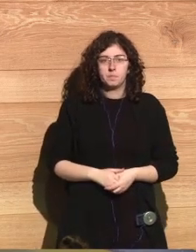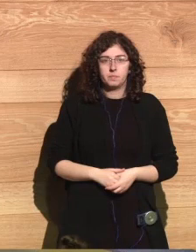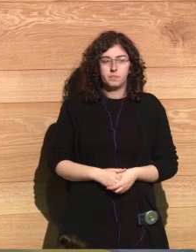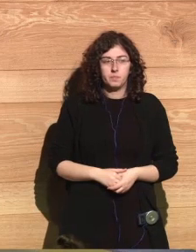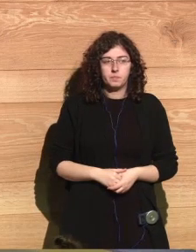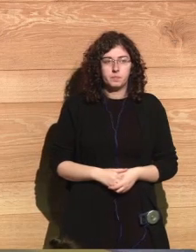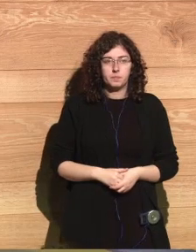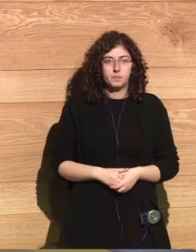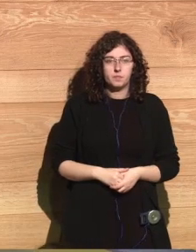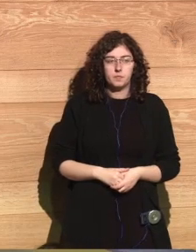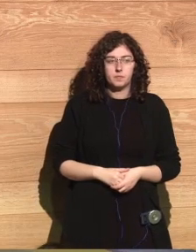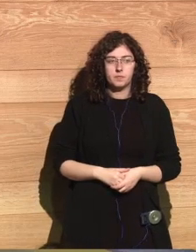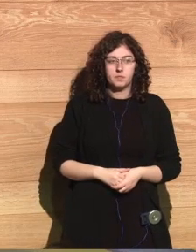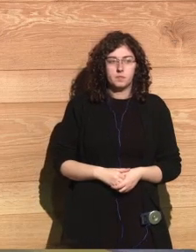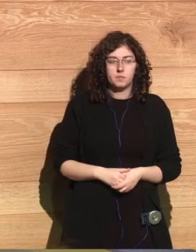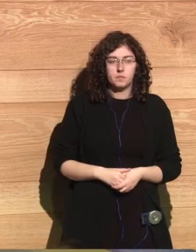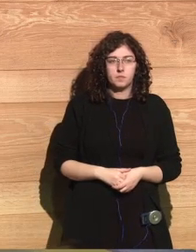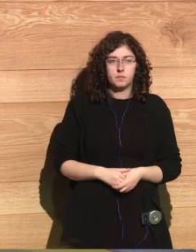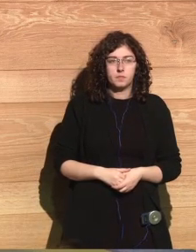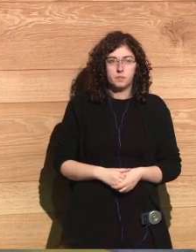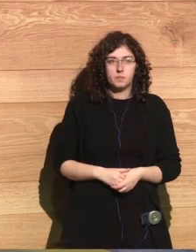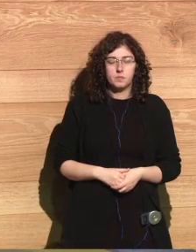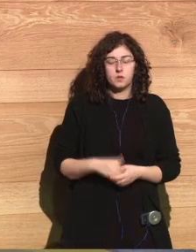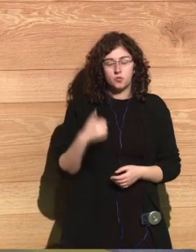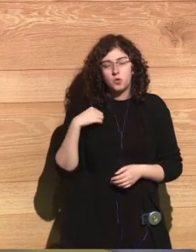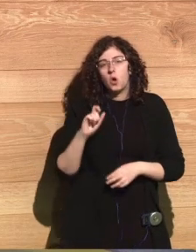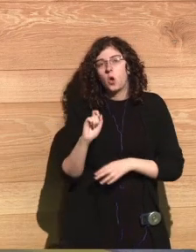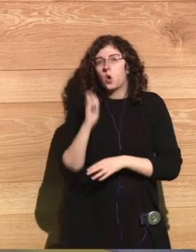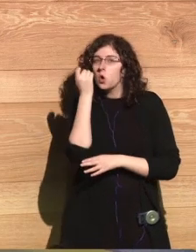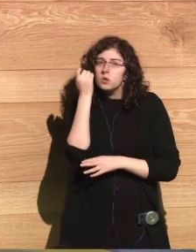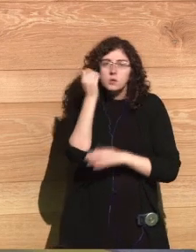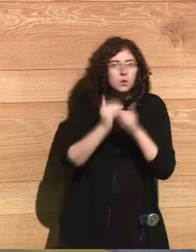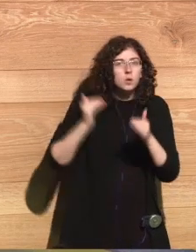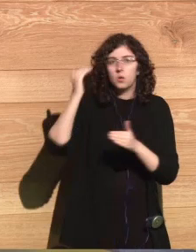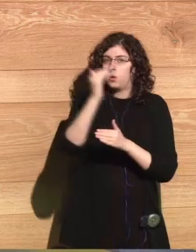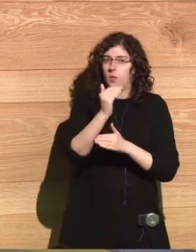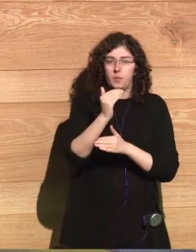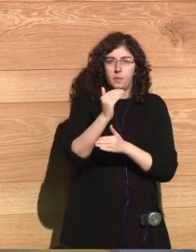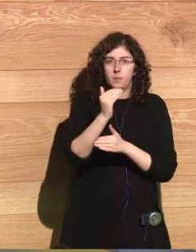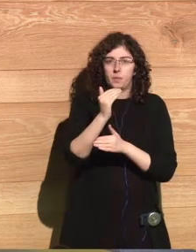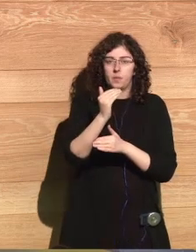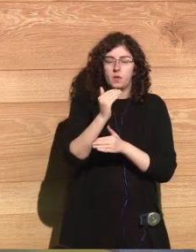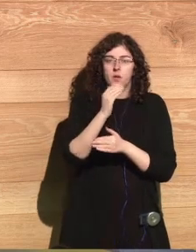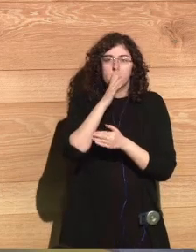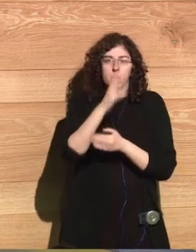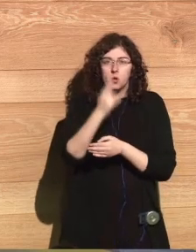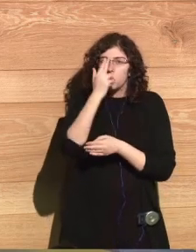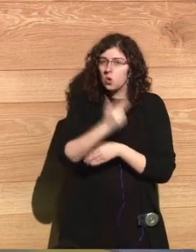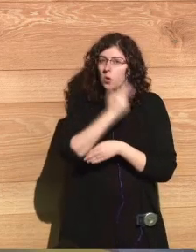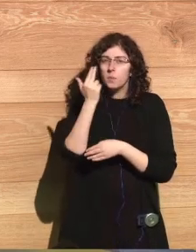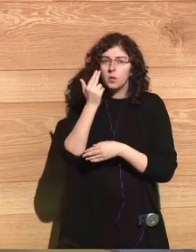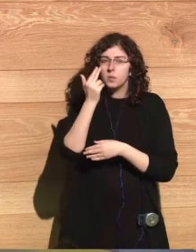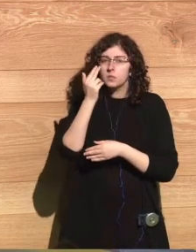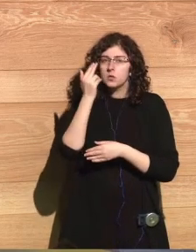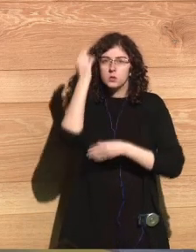came out of that trauma with a stronger commitment and conviction that unless